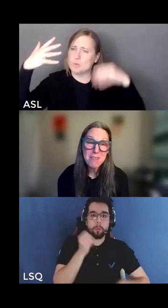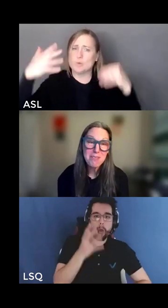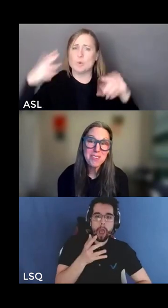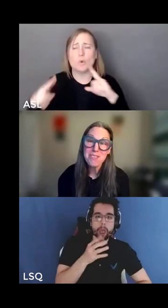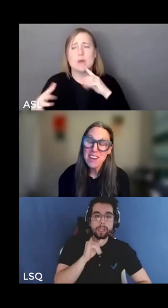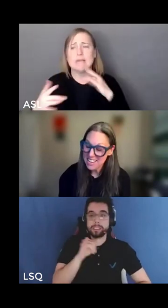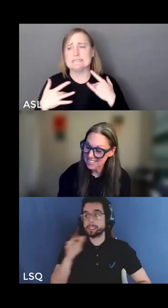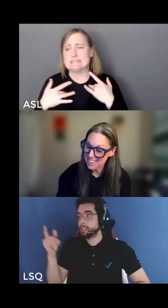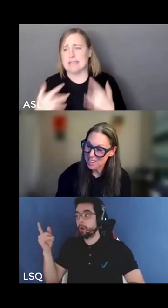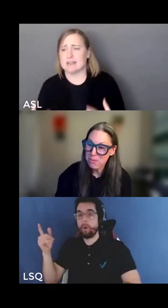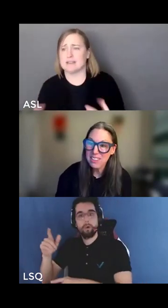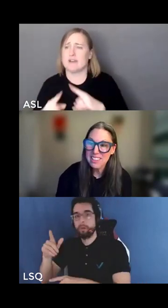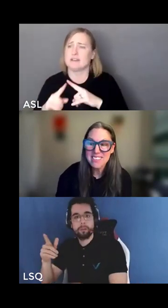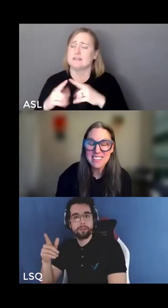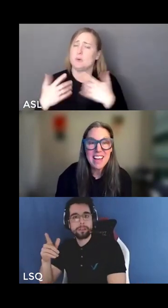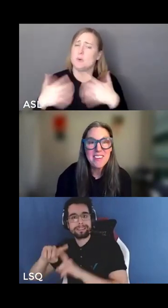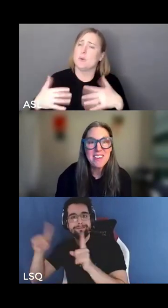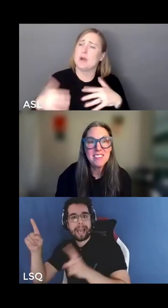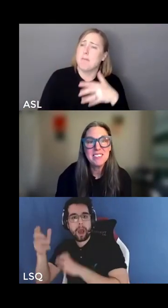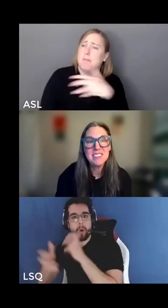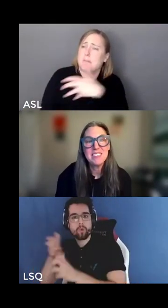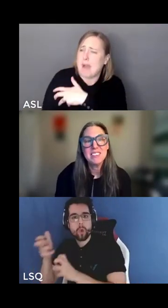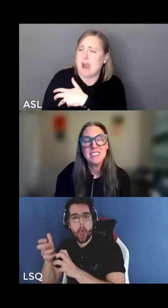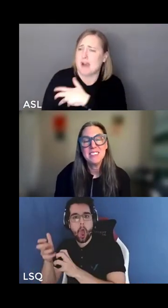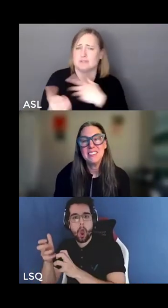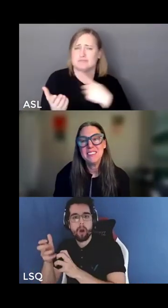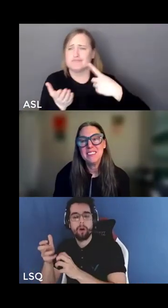powerful terrain let's pull it together